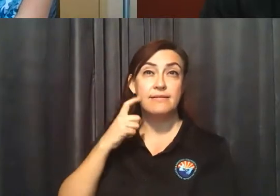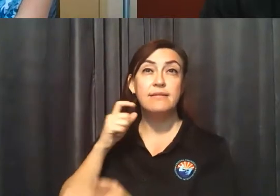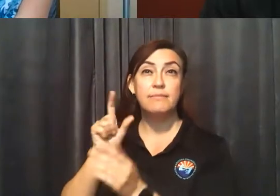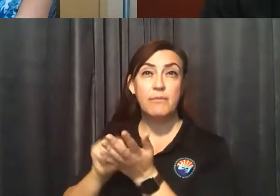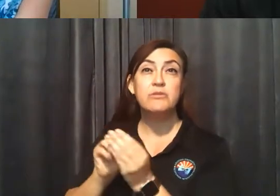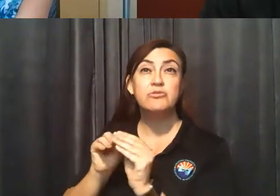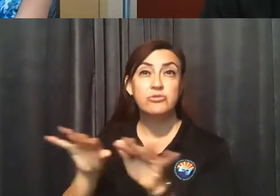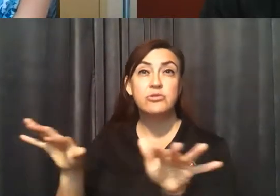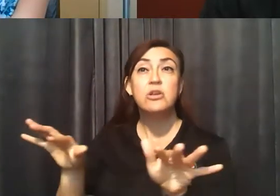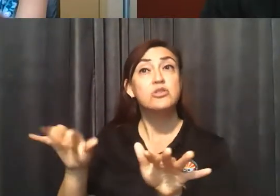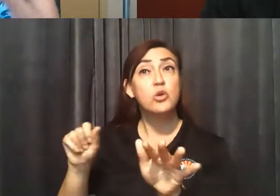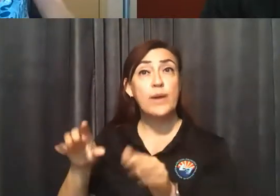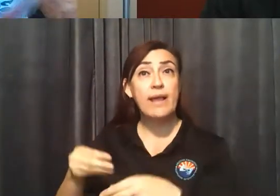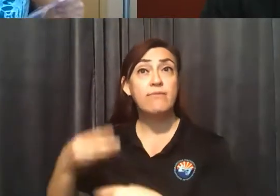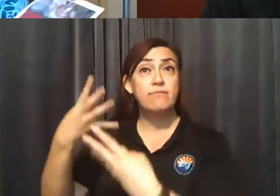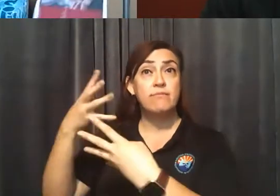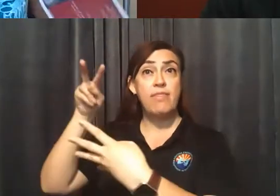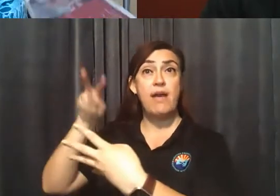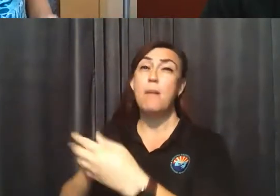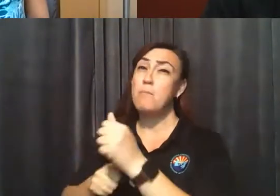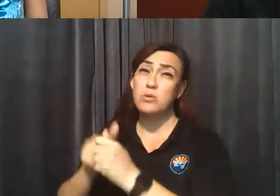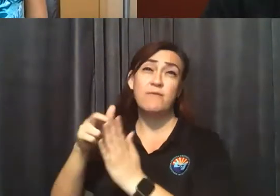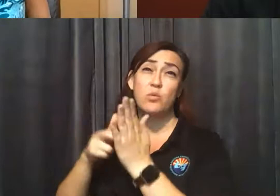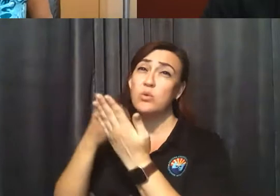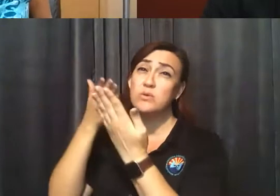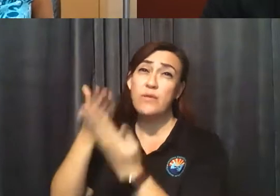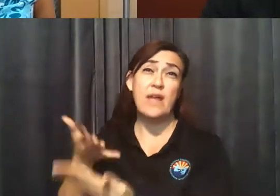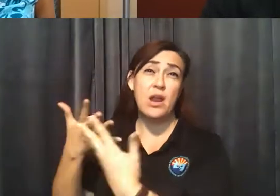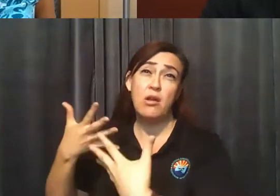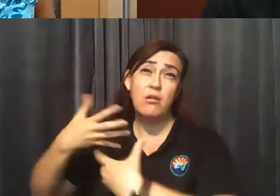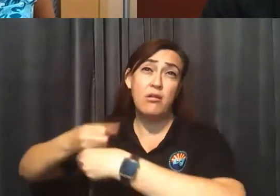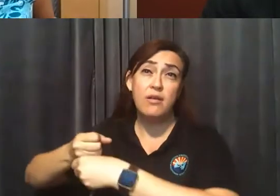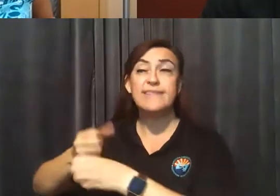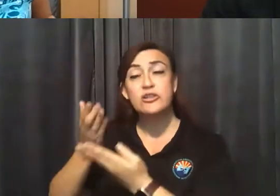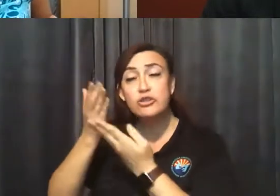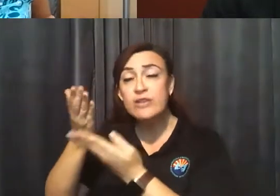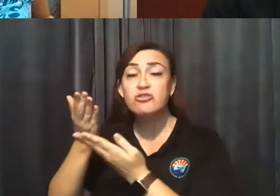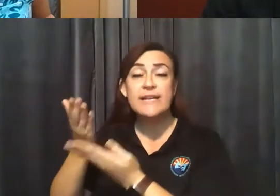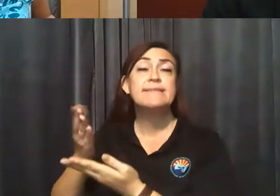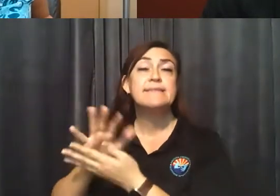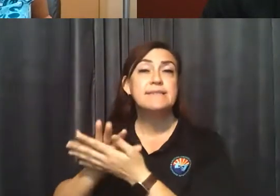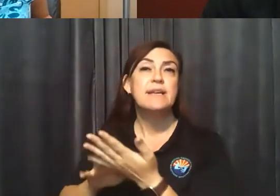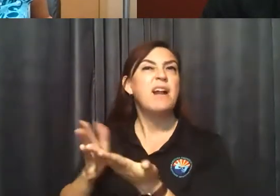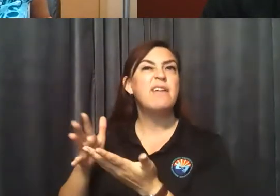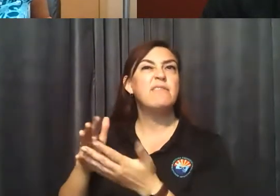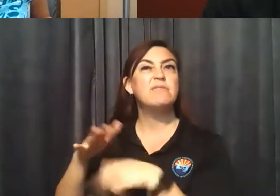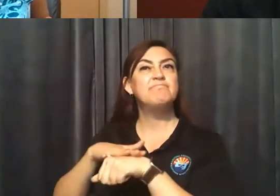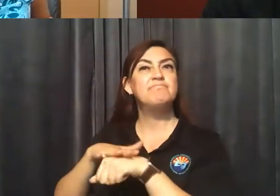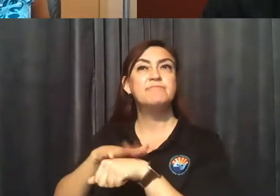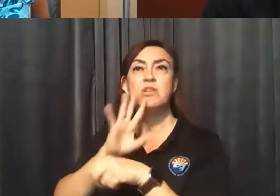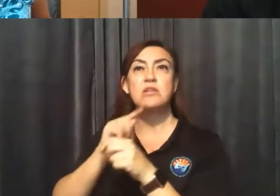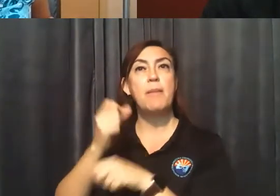can reference that. That has most of the rules there, suggestions as well, and kind of goes over those benchmarks and the